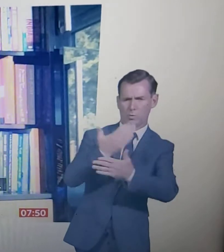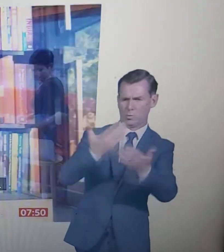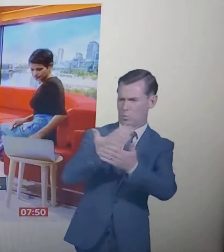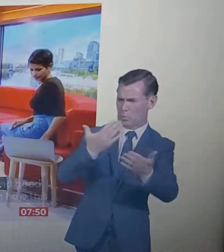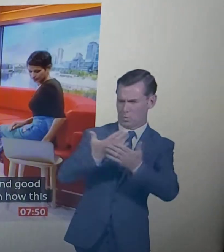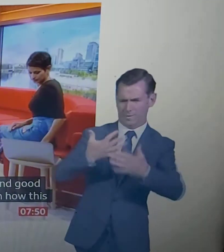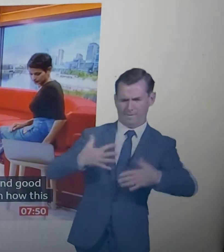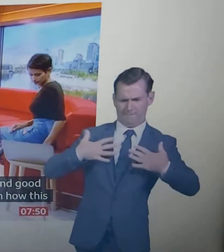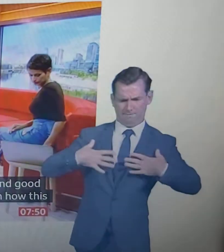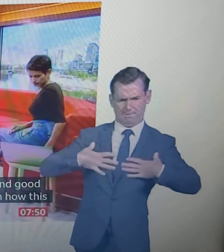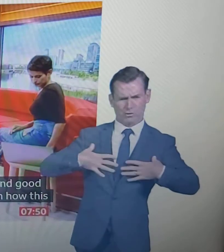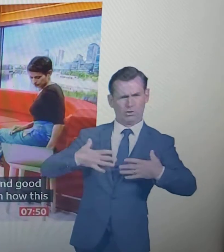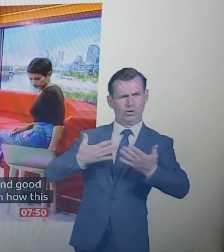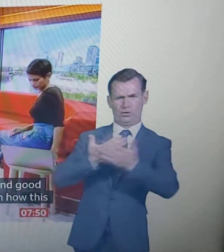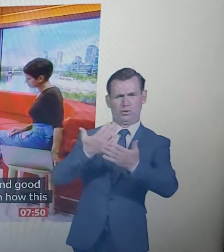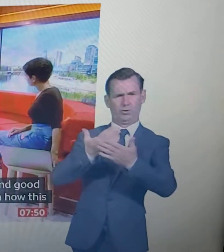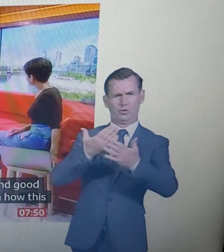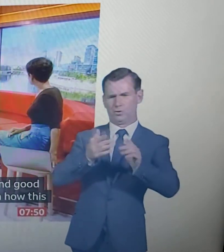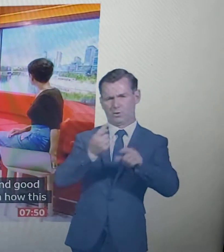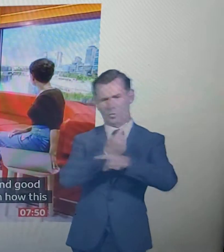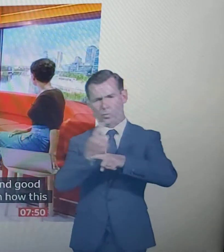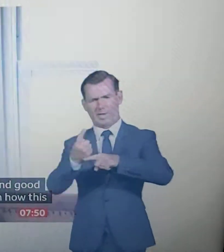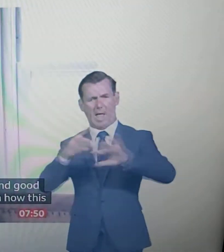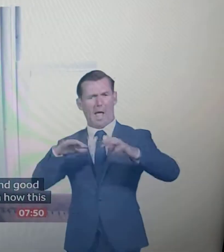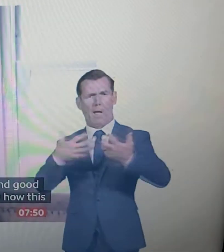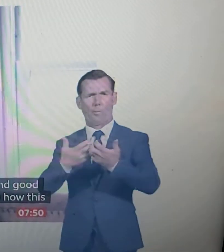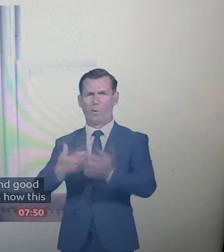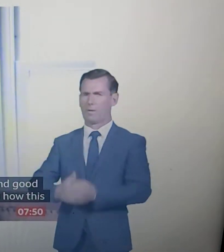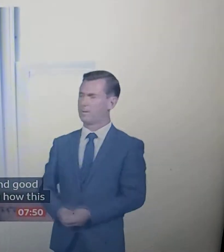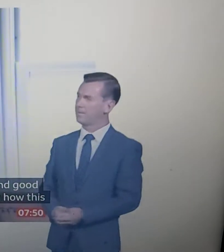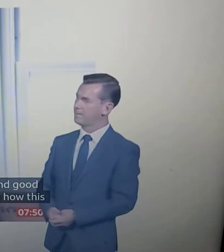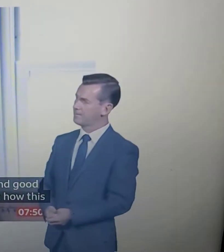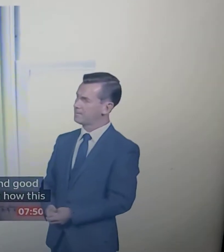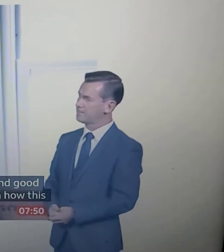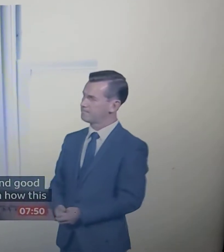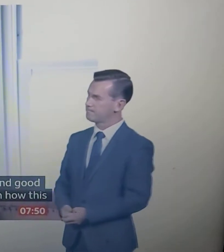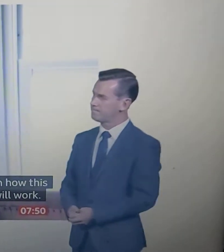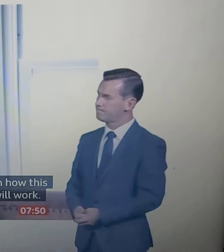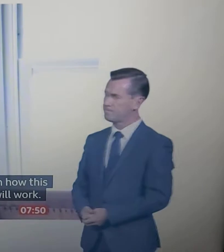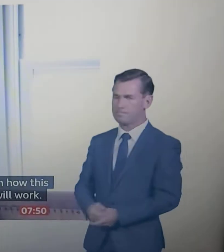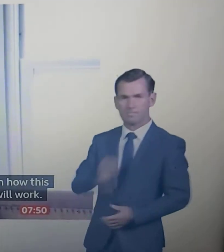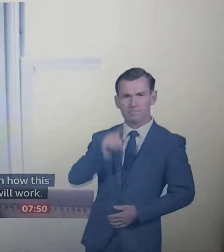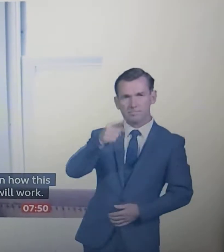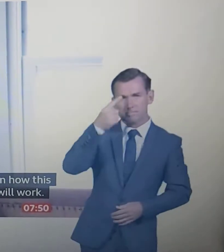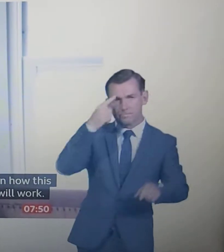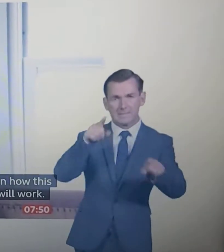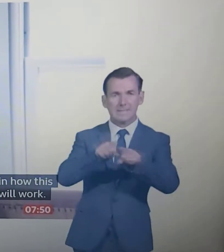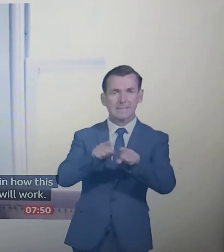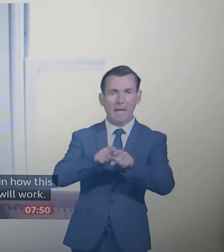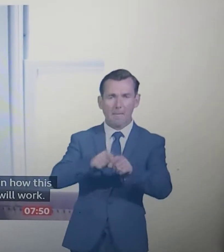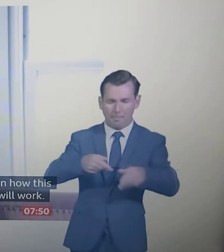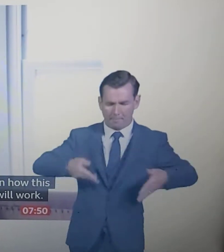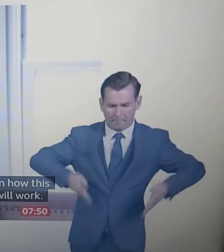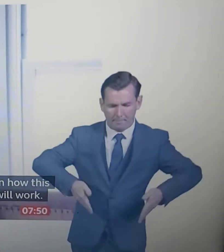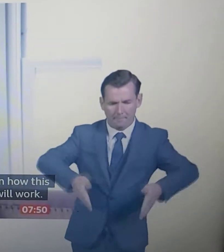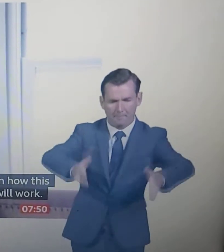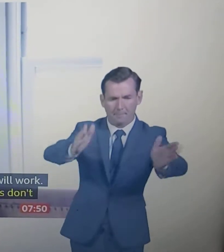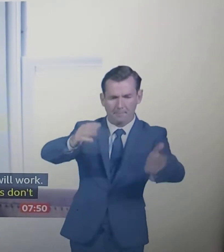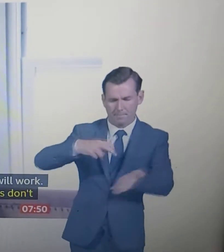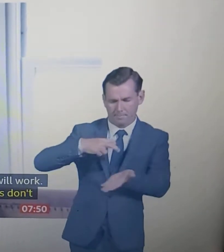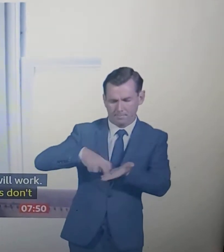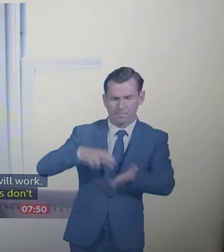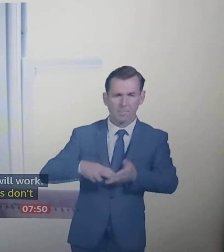Well, I think the first thing to say is that don't expect the runway shows that you said at the top of this is about telling the stories of designers,